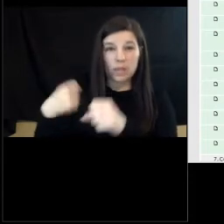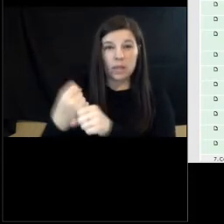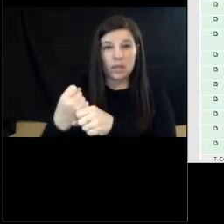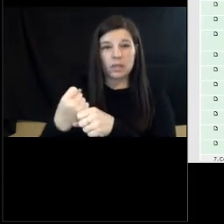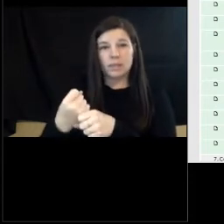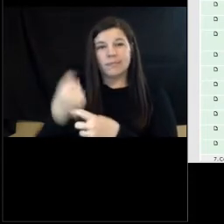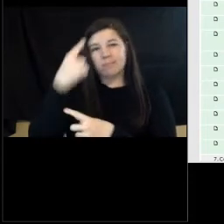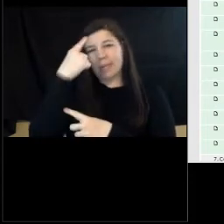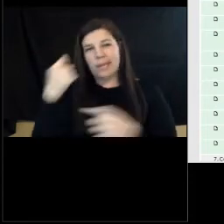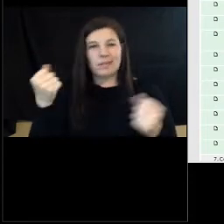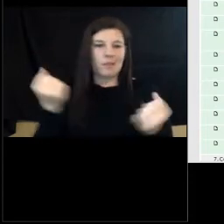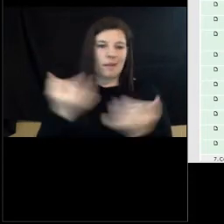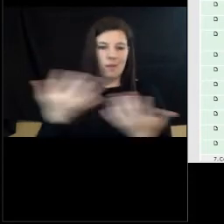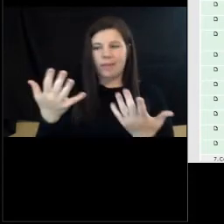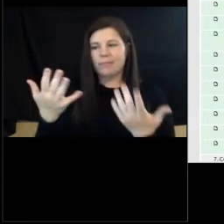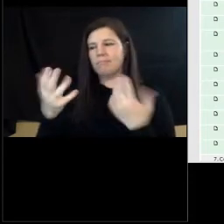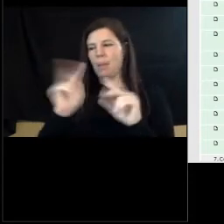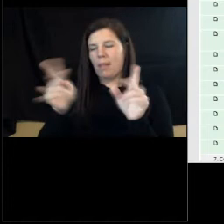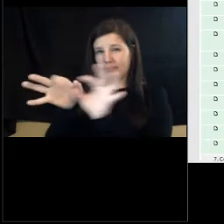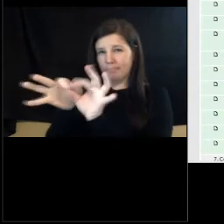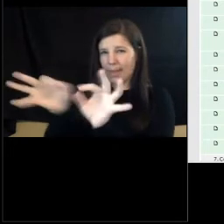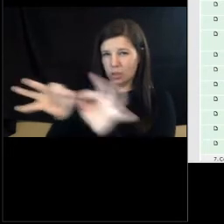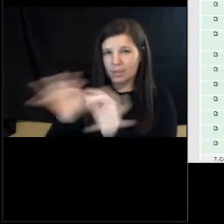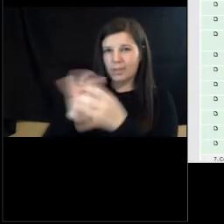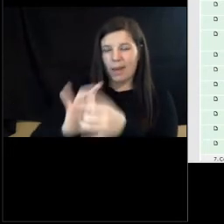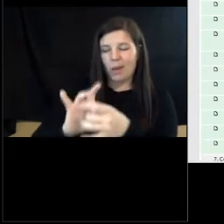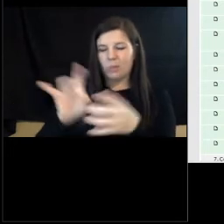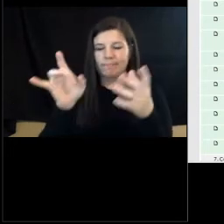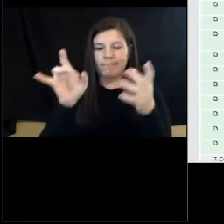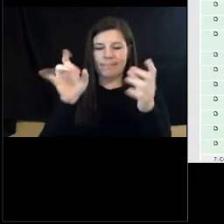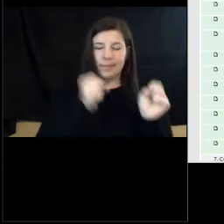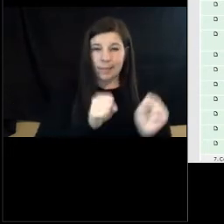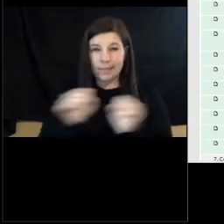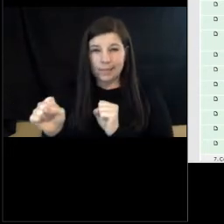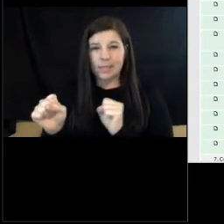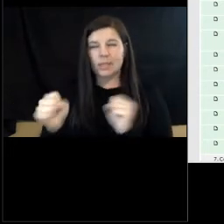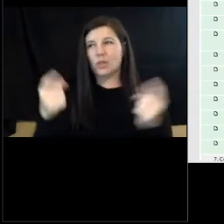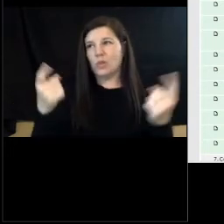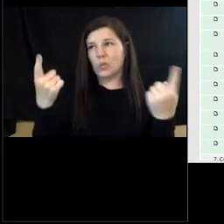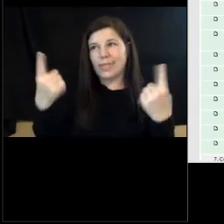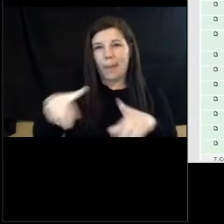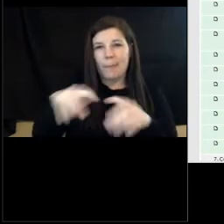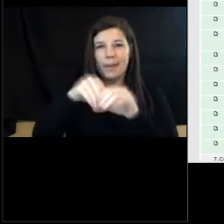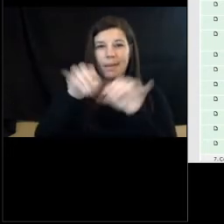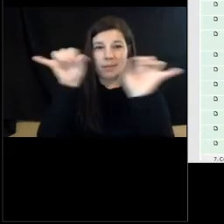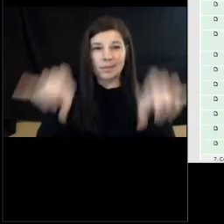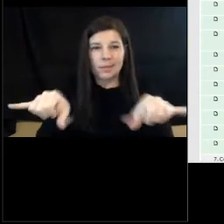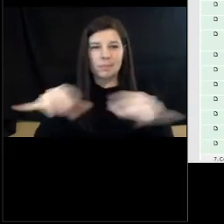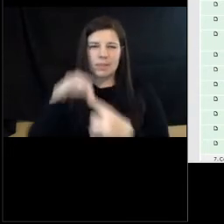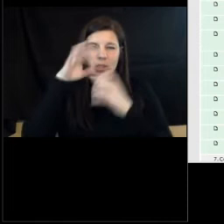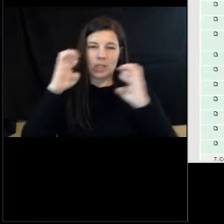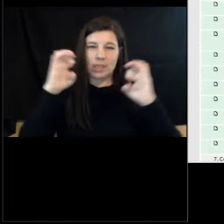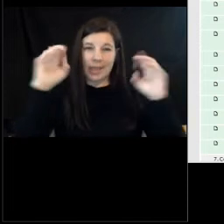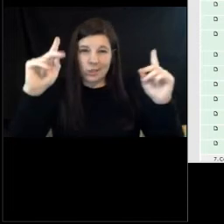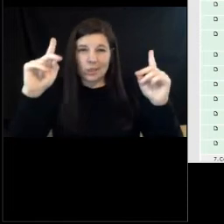everything people have already kind of laid out in terms of statistically what's happening in the systems, especially education and others